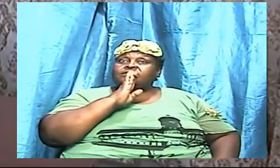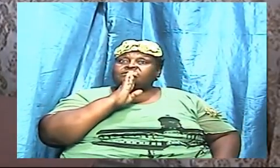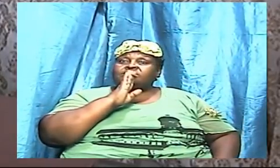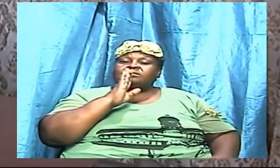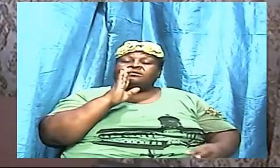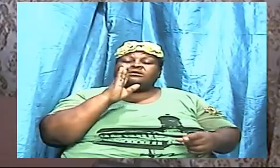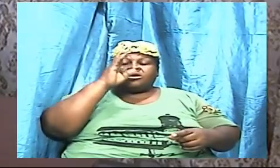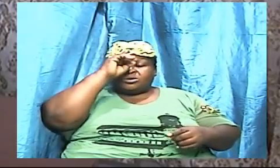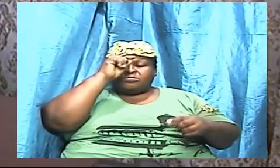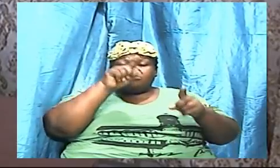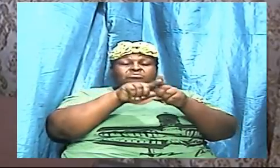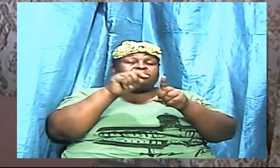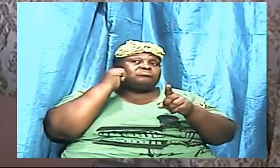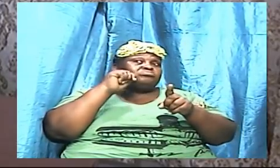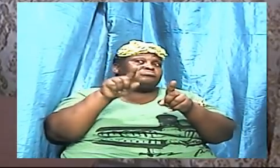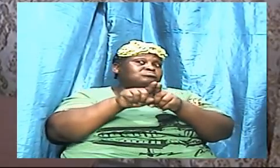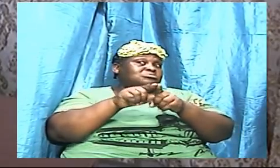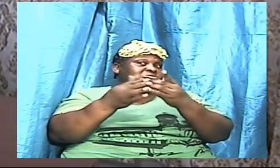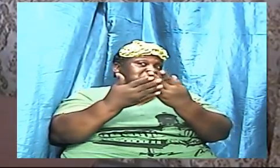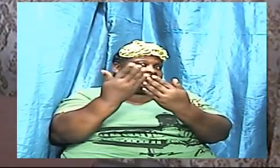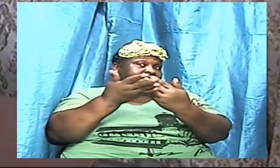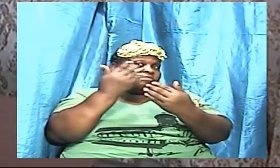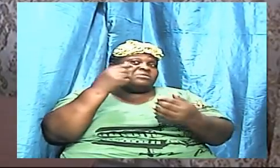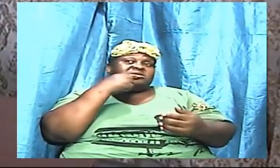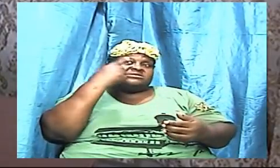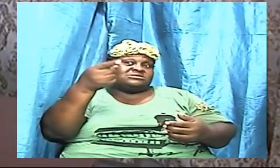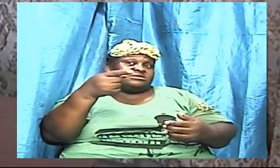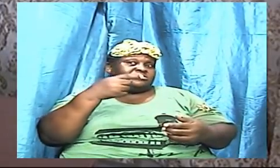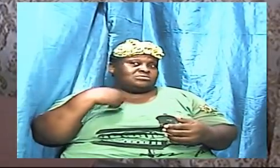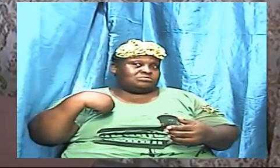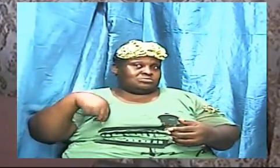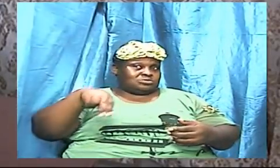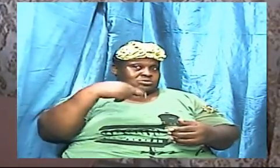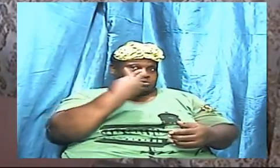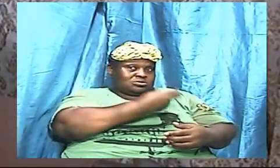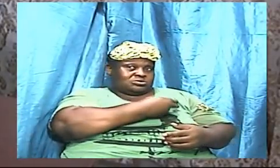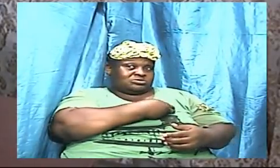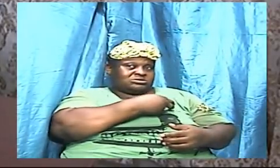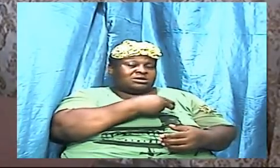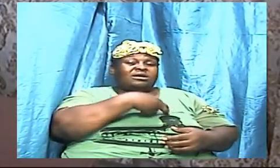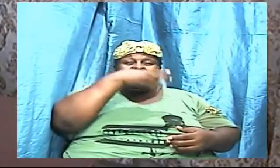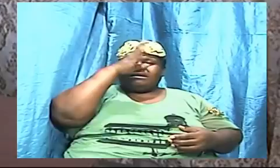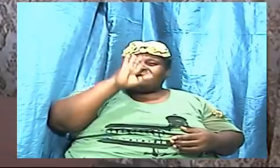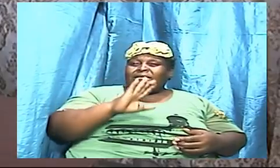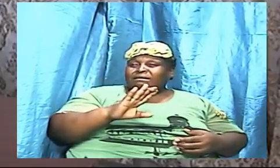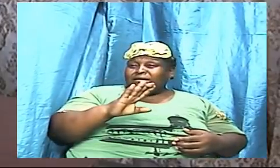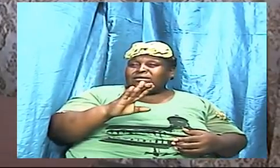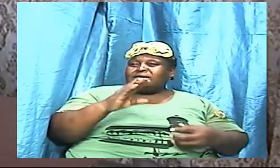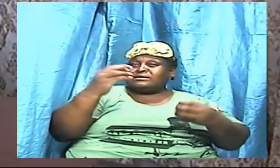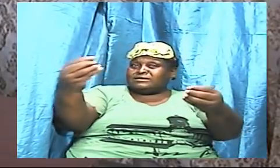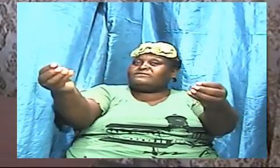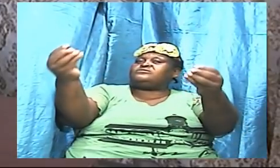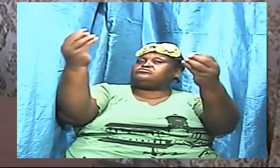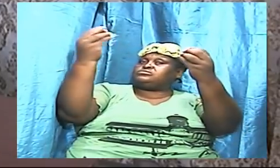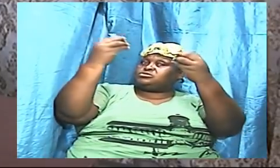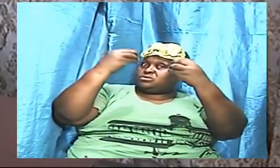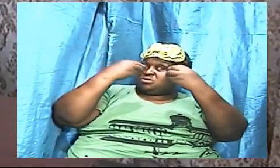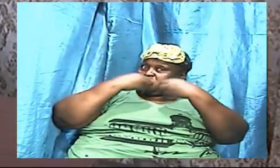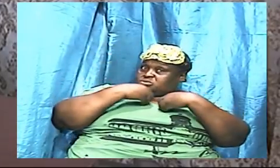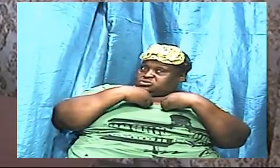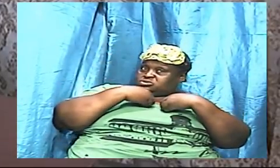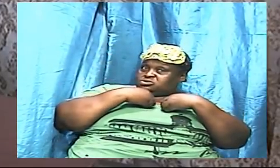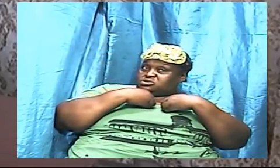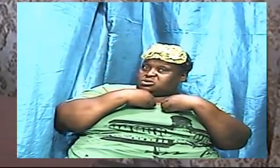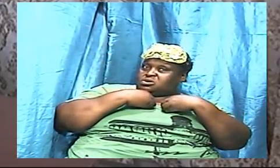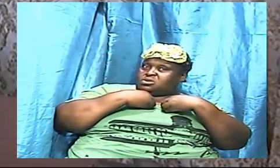us that the Lord has equipped us. He has given to us what